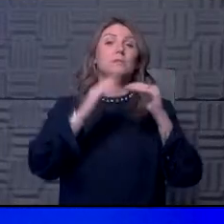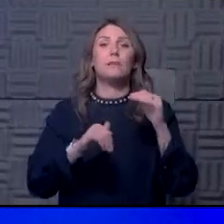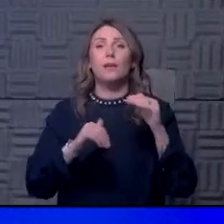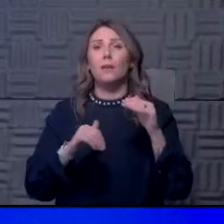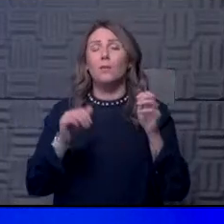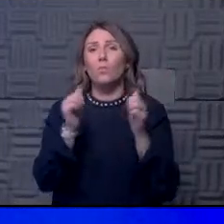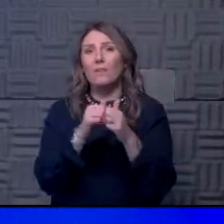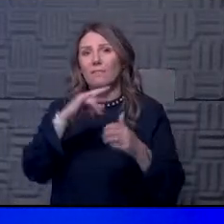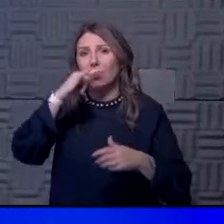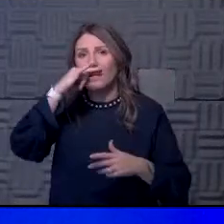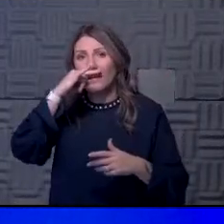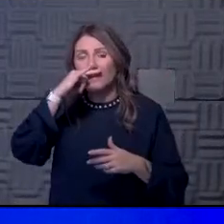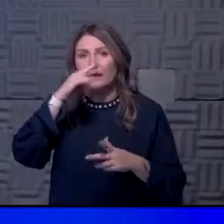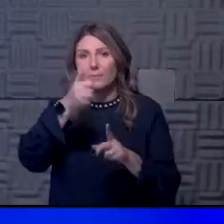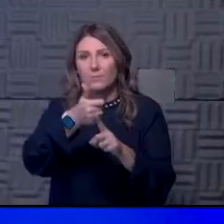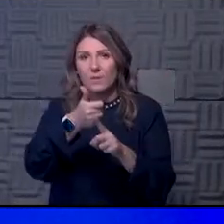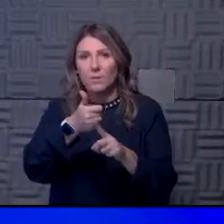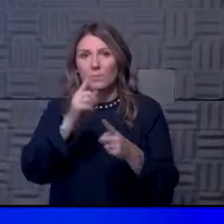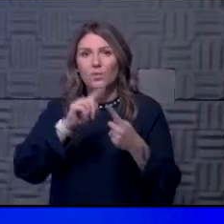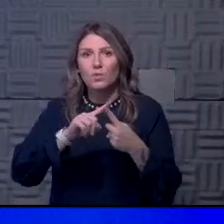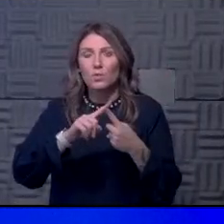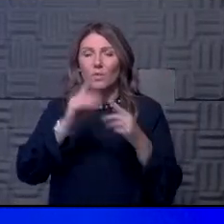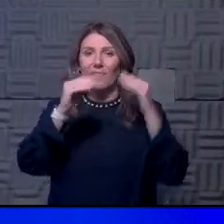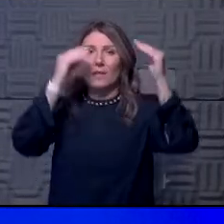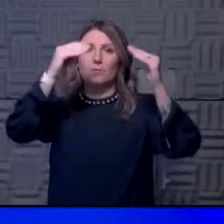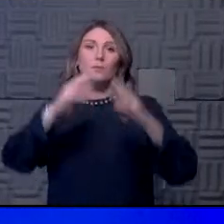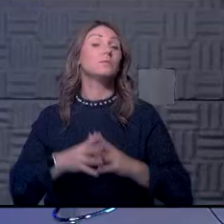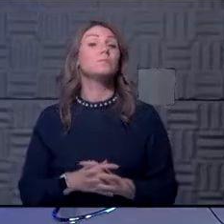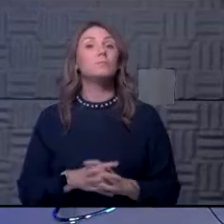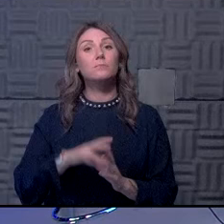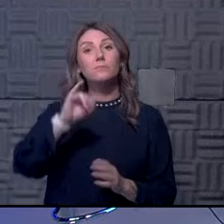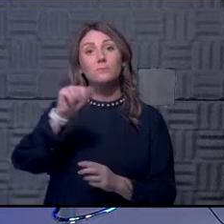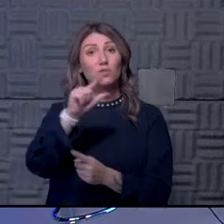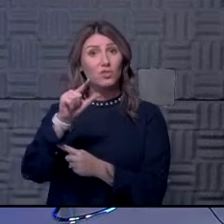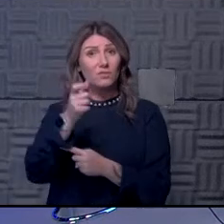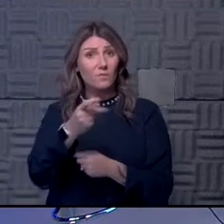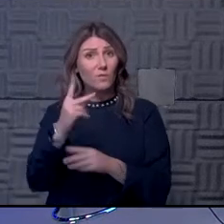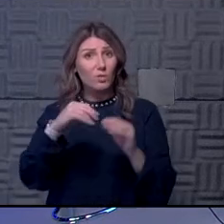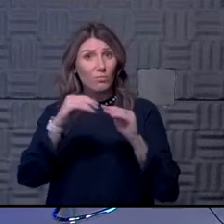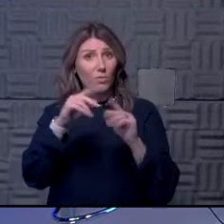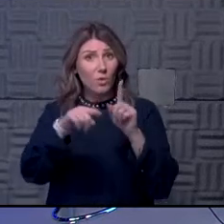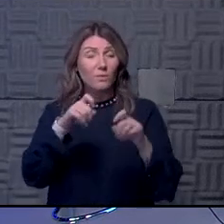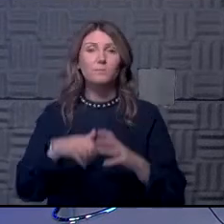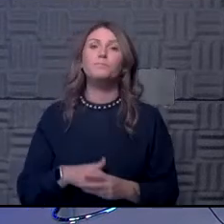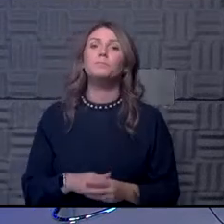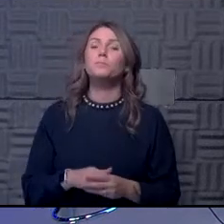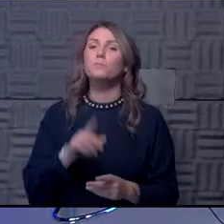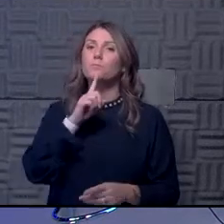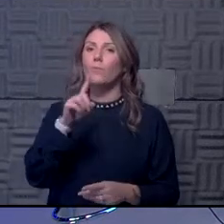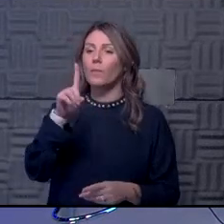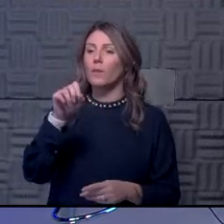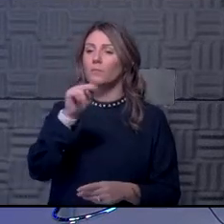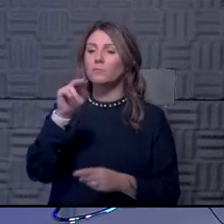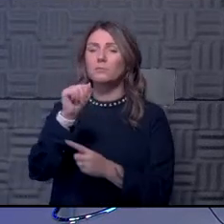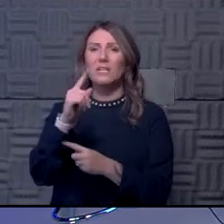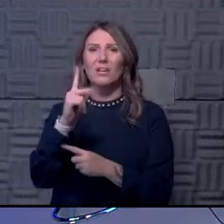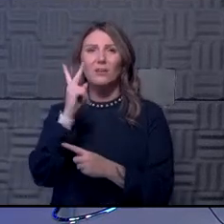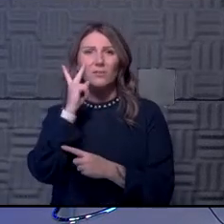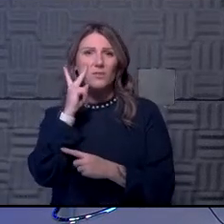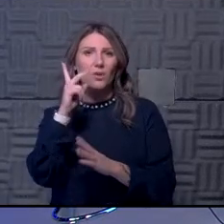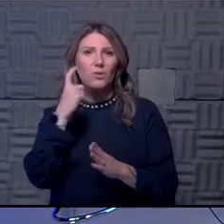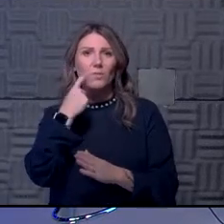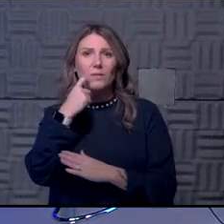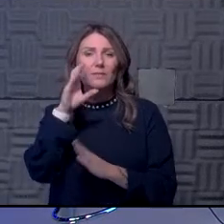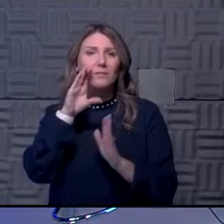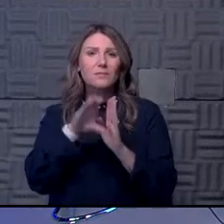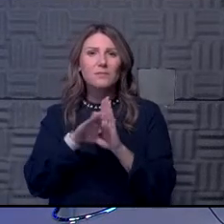it's really the kids to the adults. Jill, maybe a couple more? Sure. Donna says that she saw recently some pictures